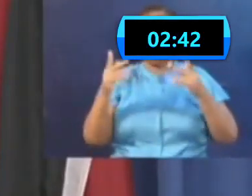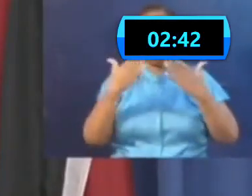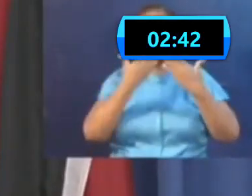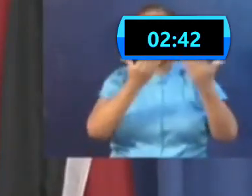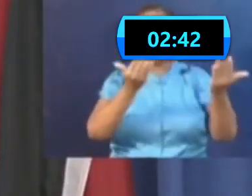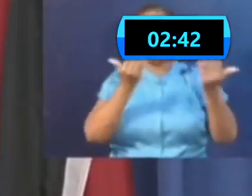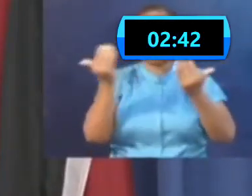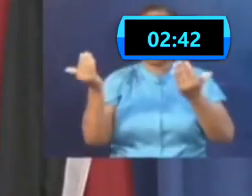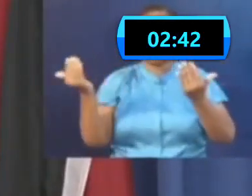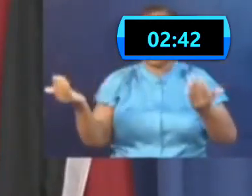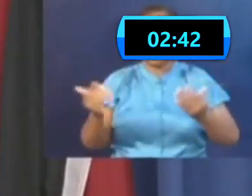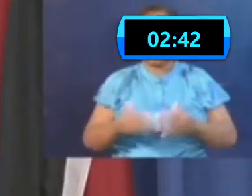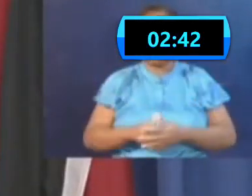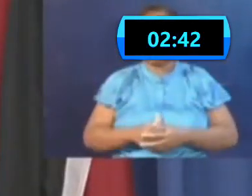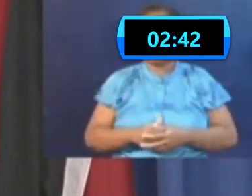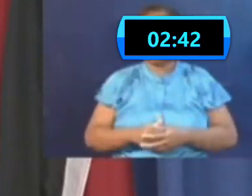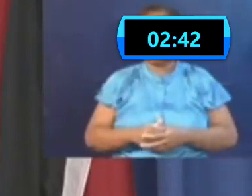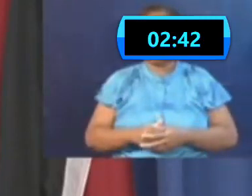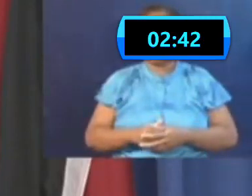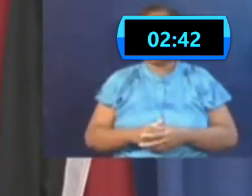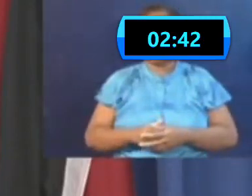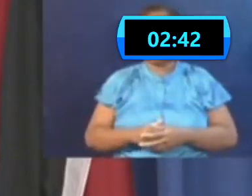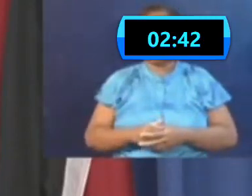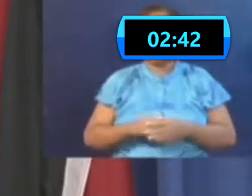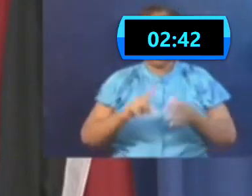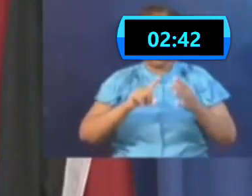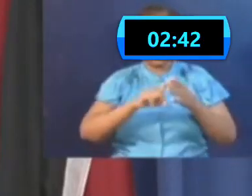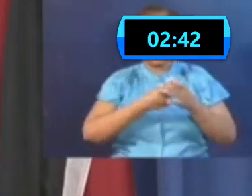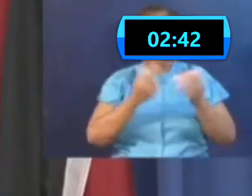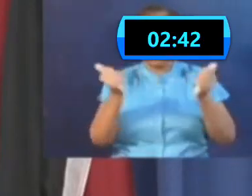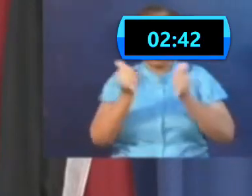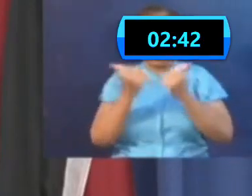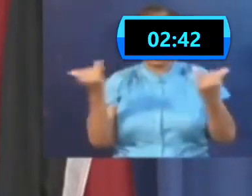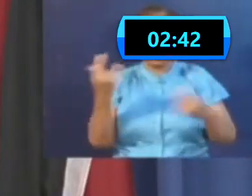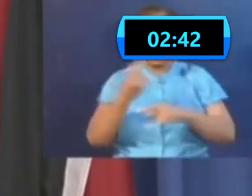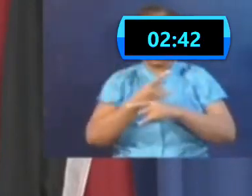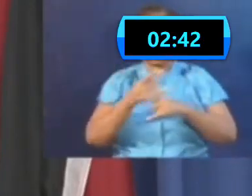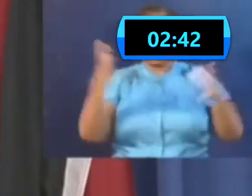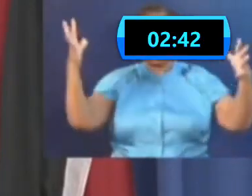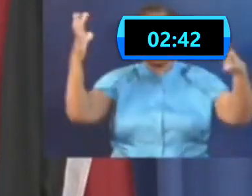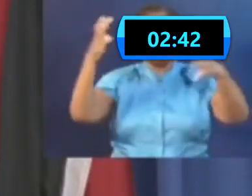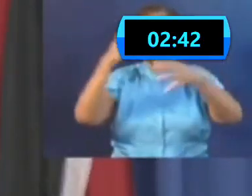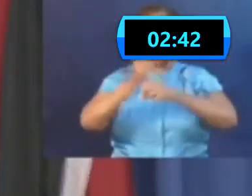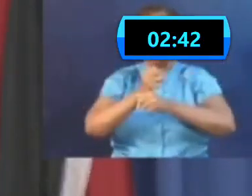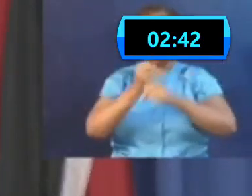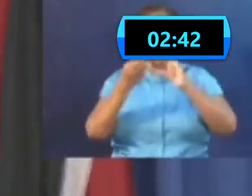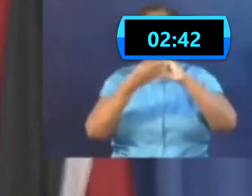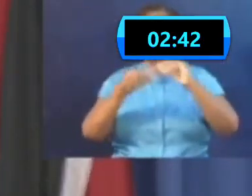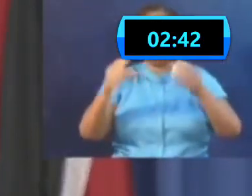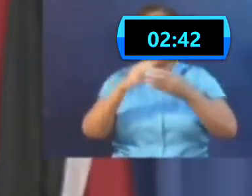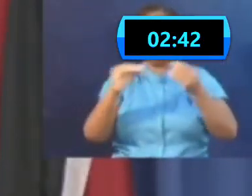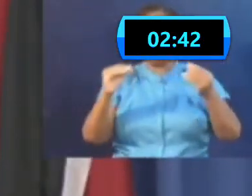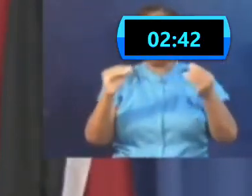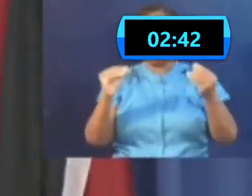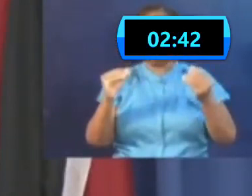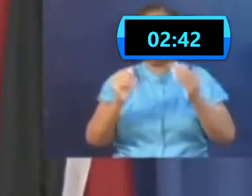viewing and listening public. We start with the daily summary. So the daily summary for today, Saturday, August 29,